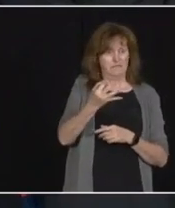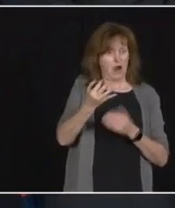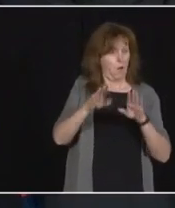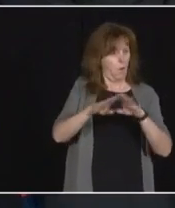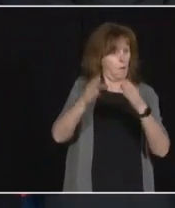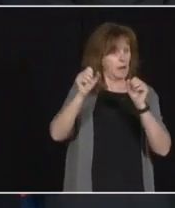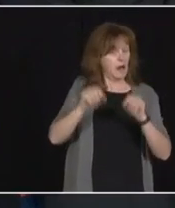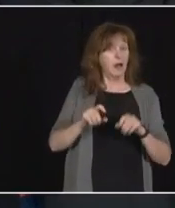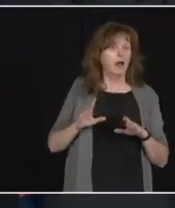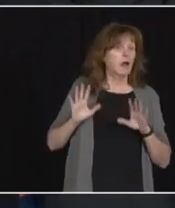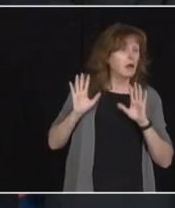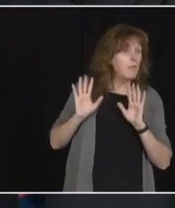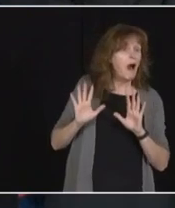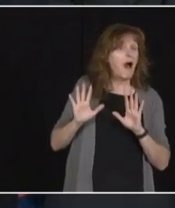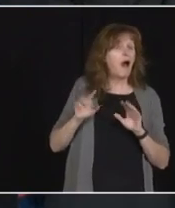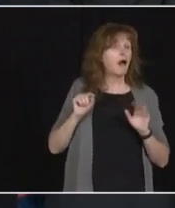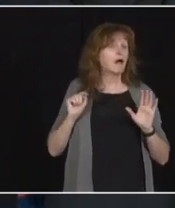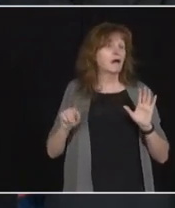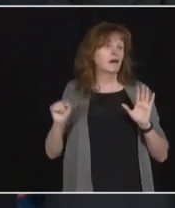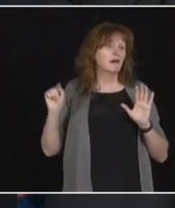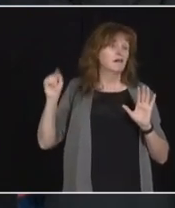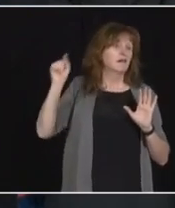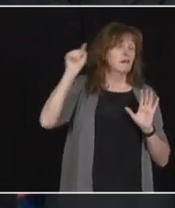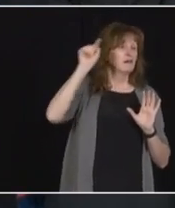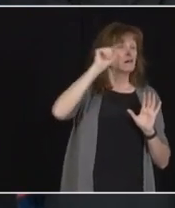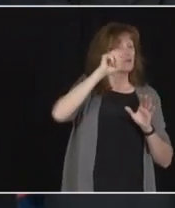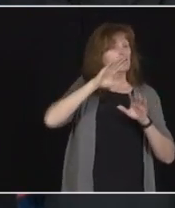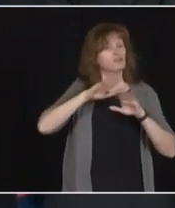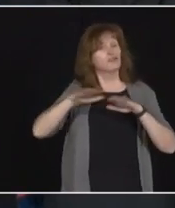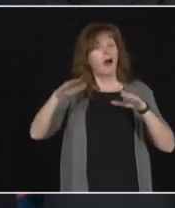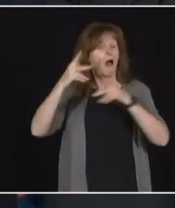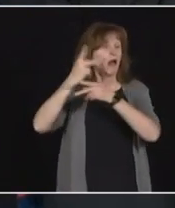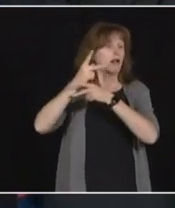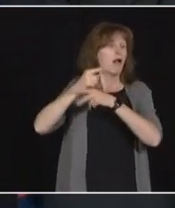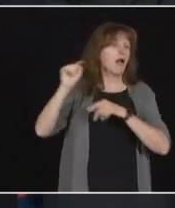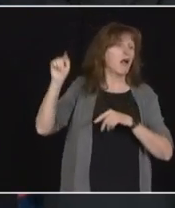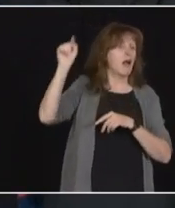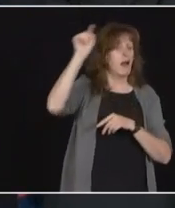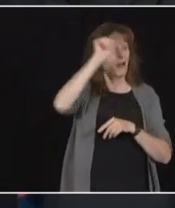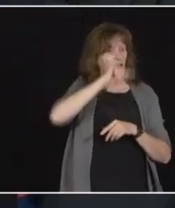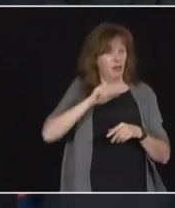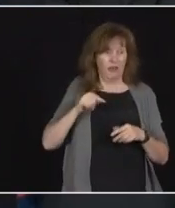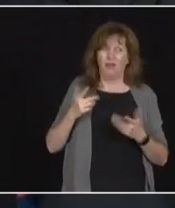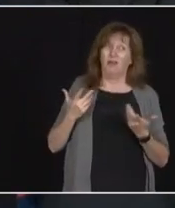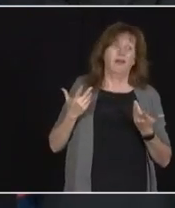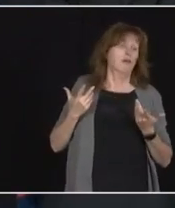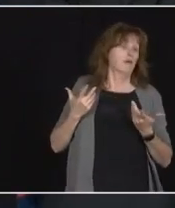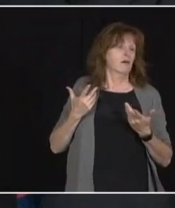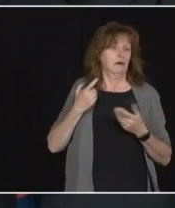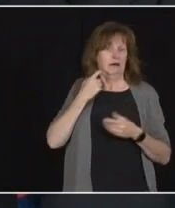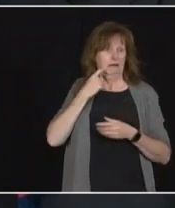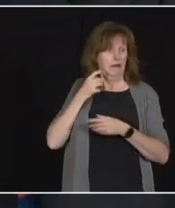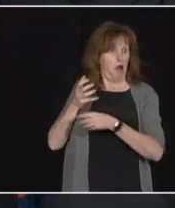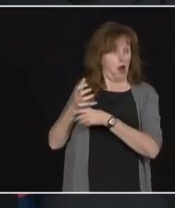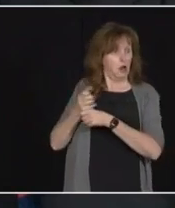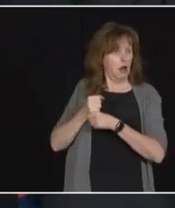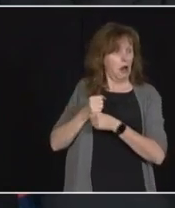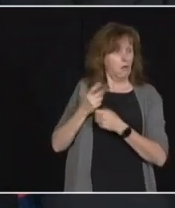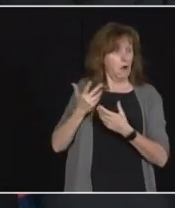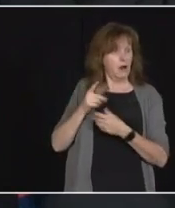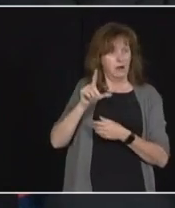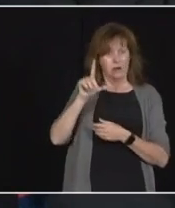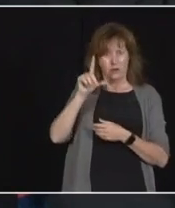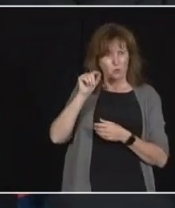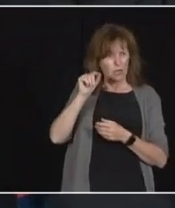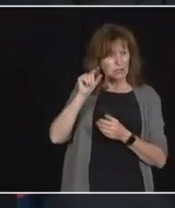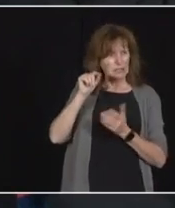the government's 20 pages of new rules until 11.30 p.m. on Tuesday night.